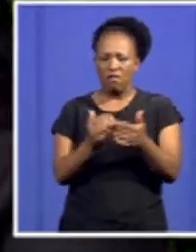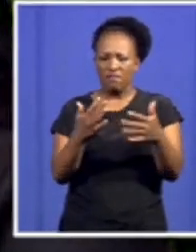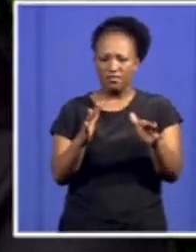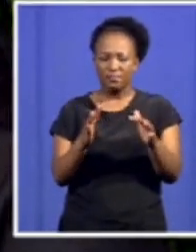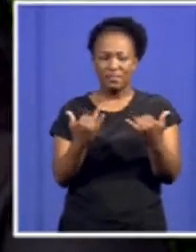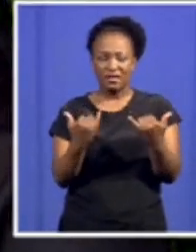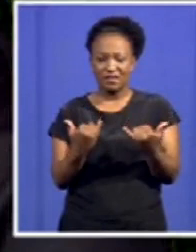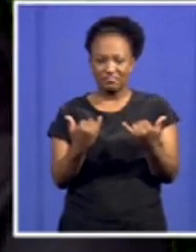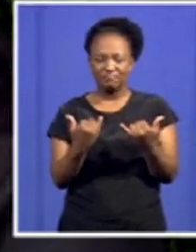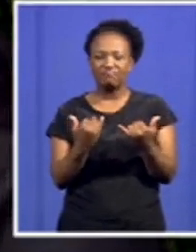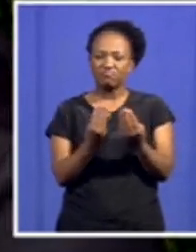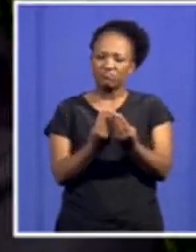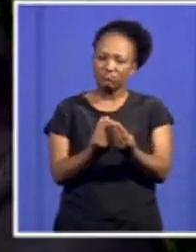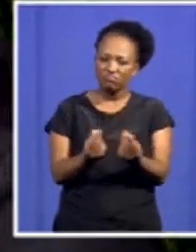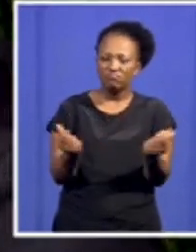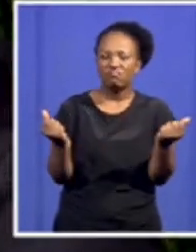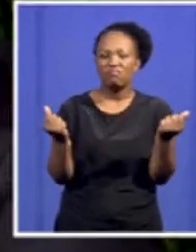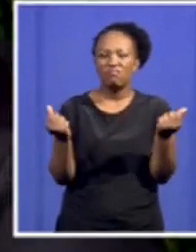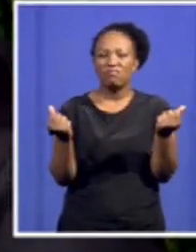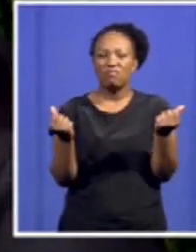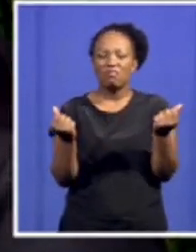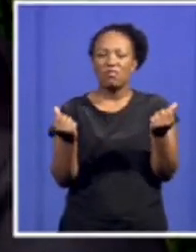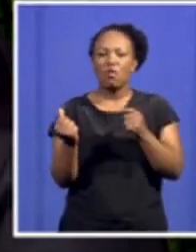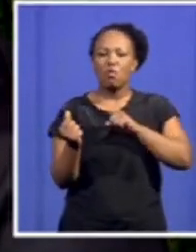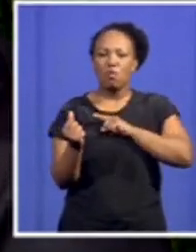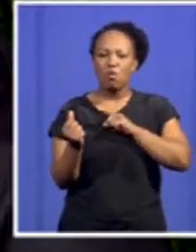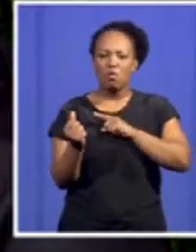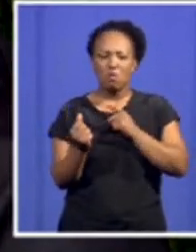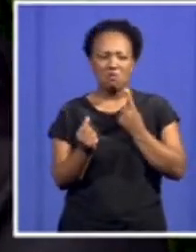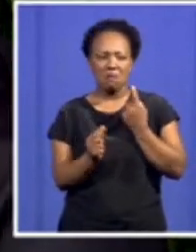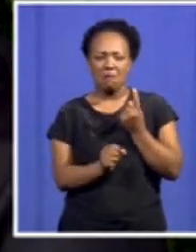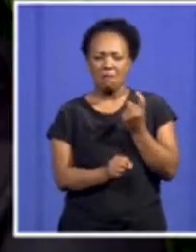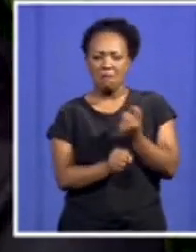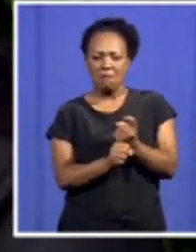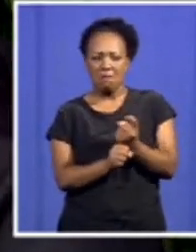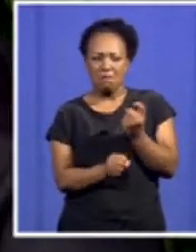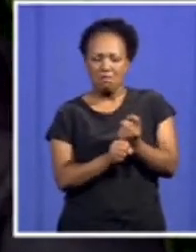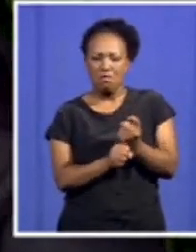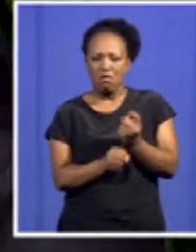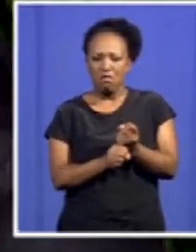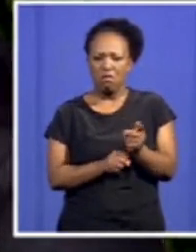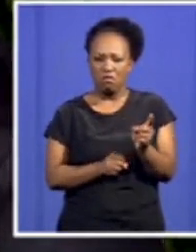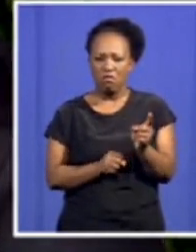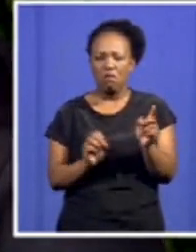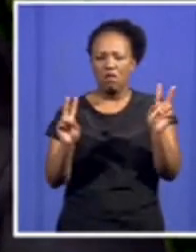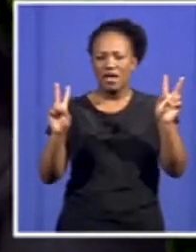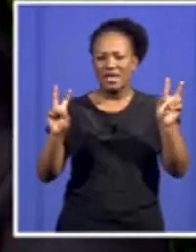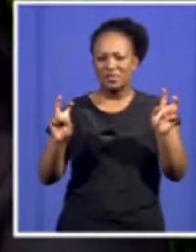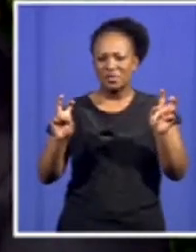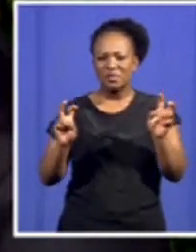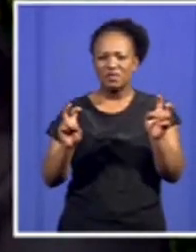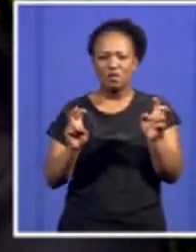resilience and resistance of the issue of unemployment where in